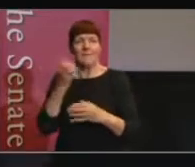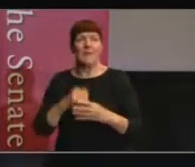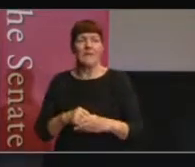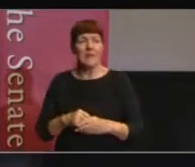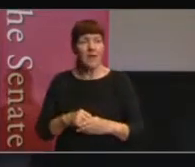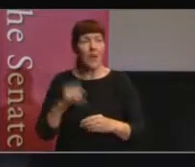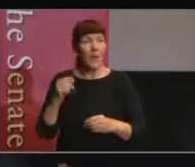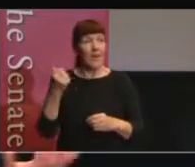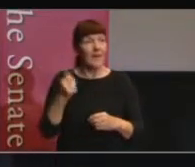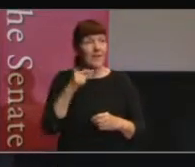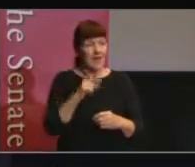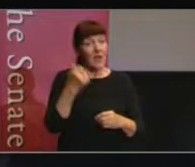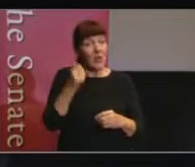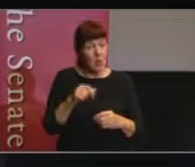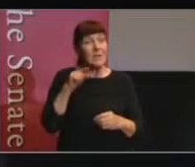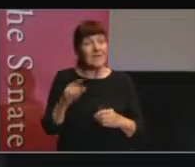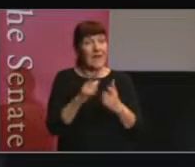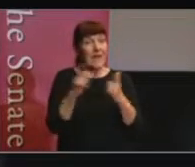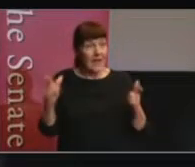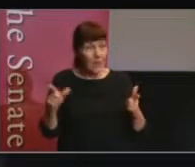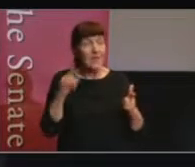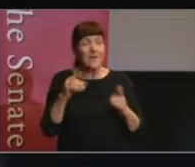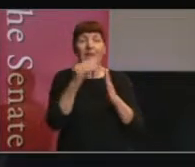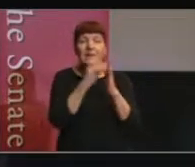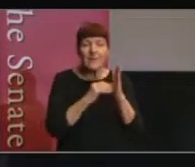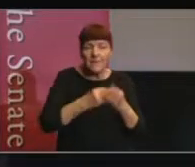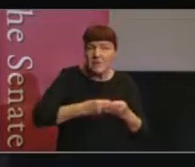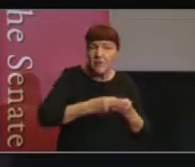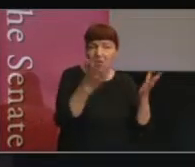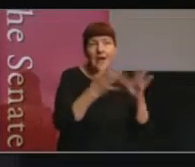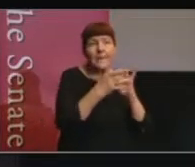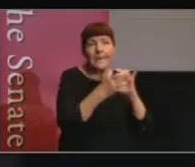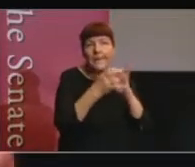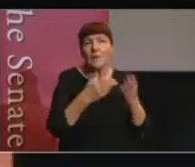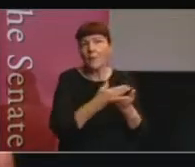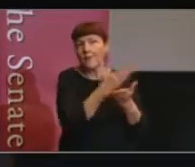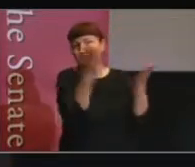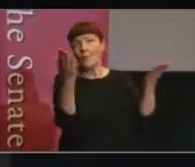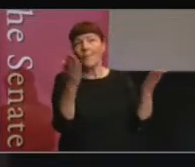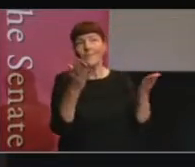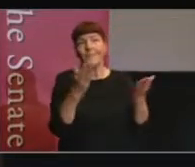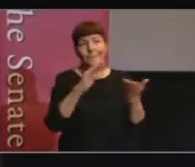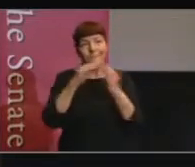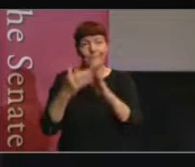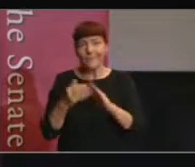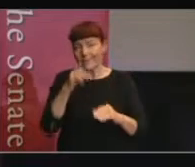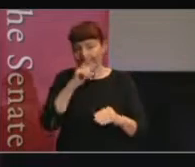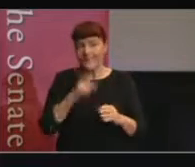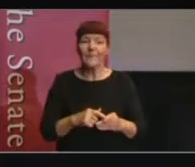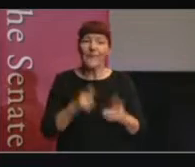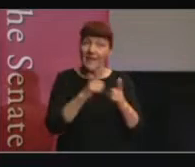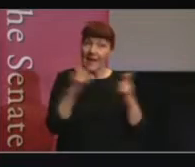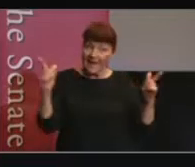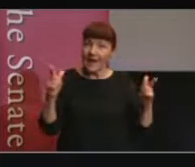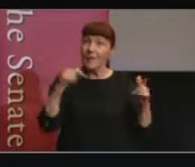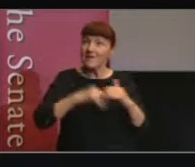language, their submissions resonate across a broader audience. That language also features in the